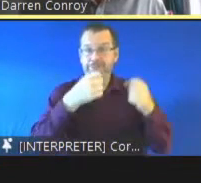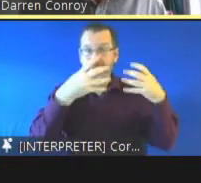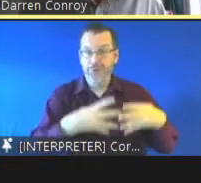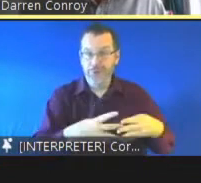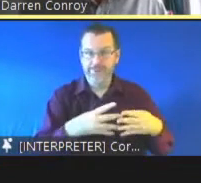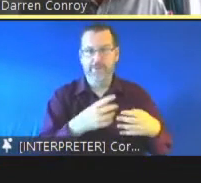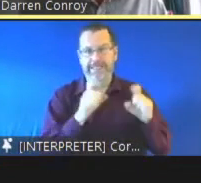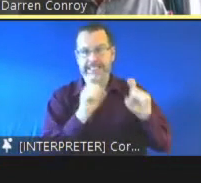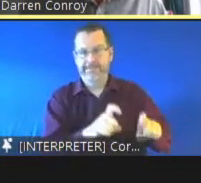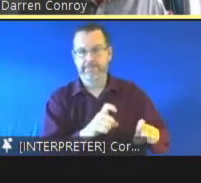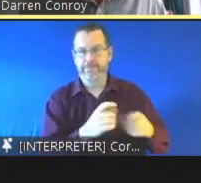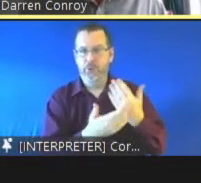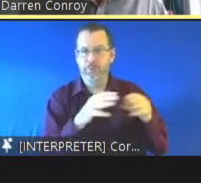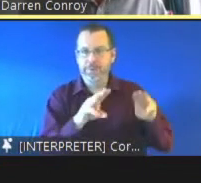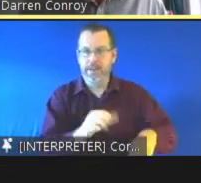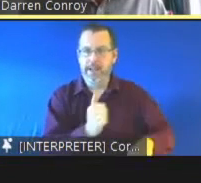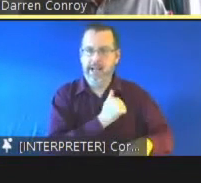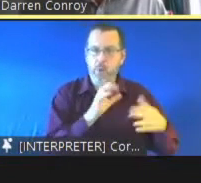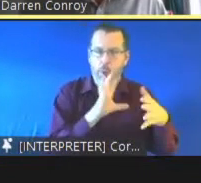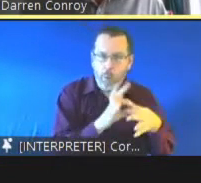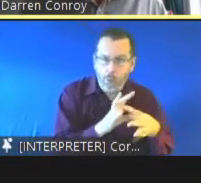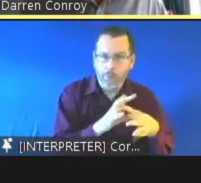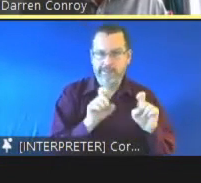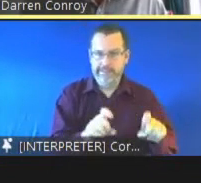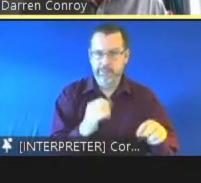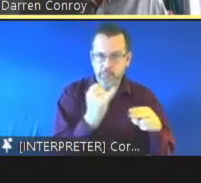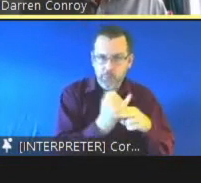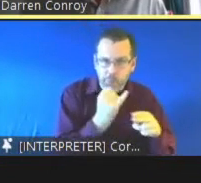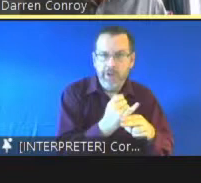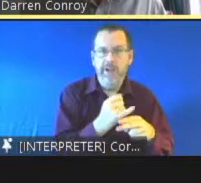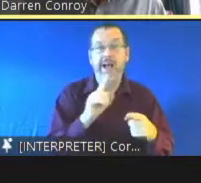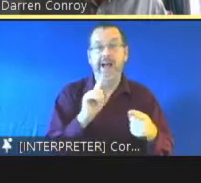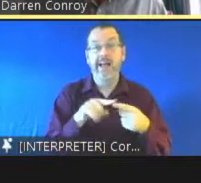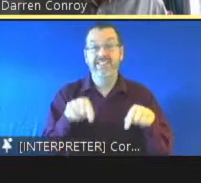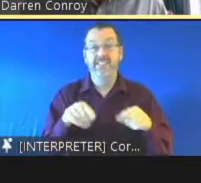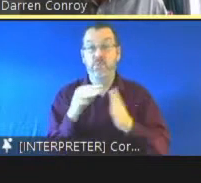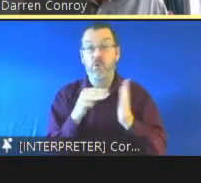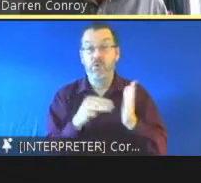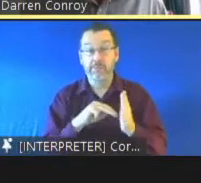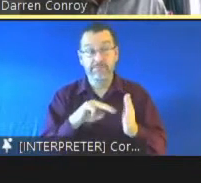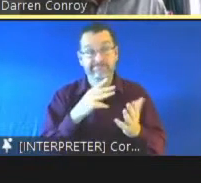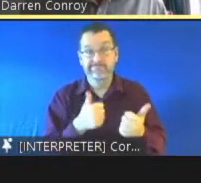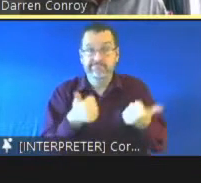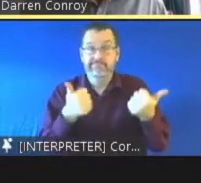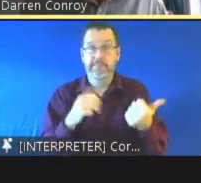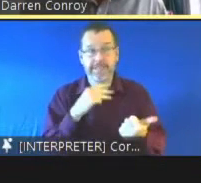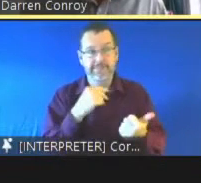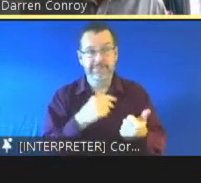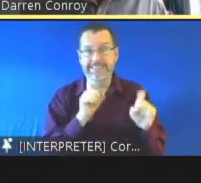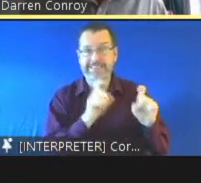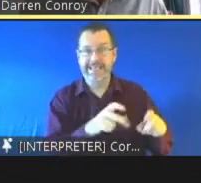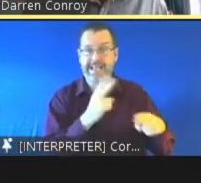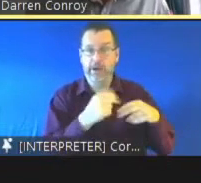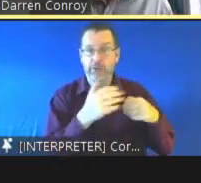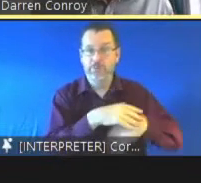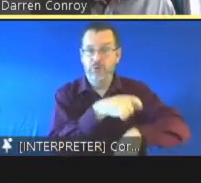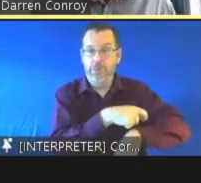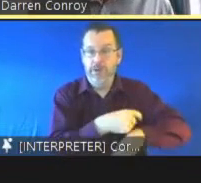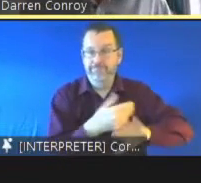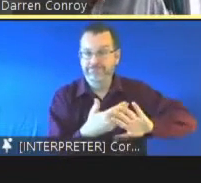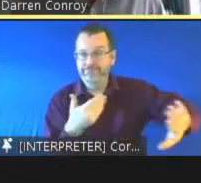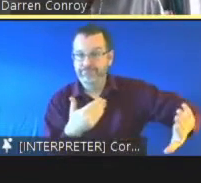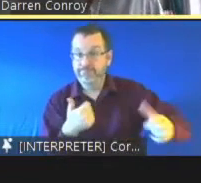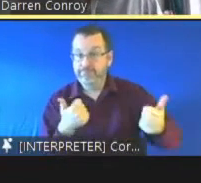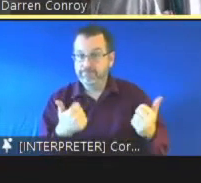and specifically in relation to this program out of trouble we move to the next slide please